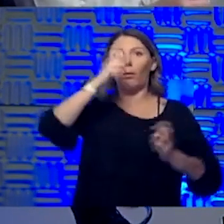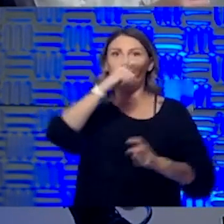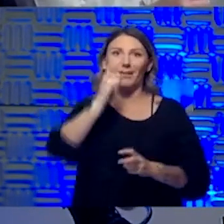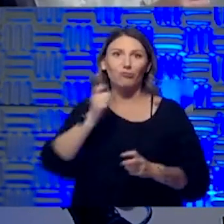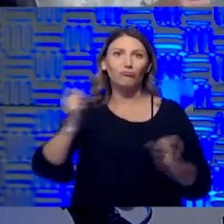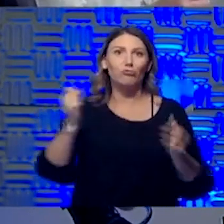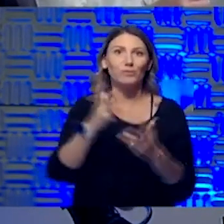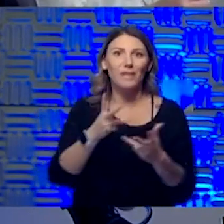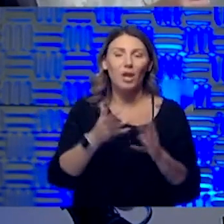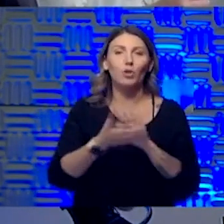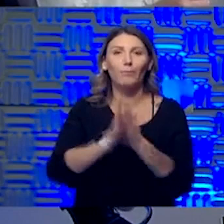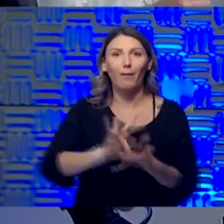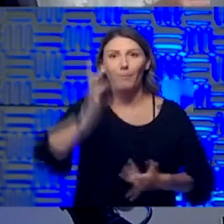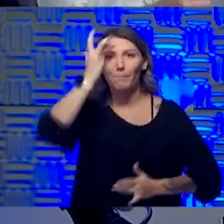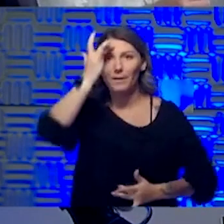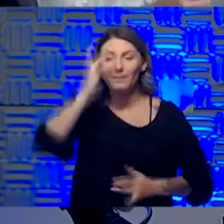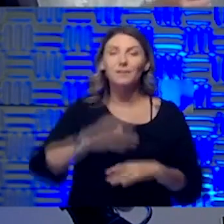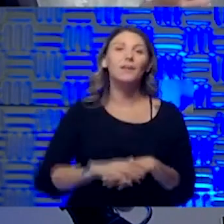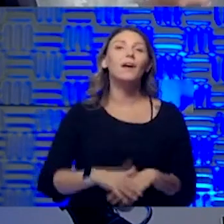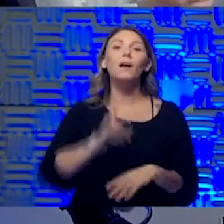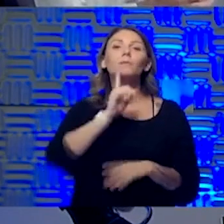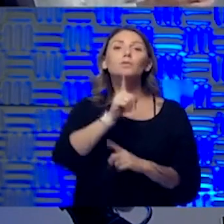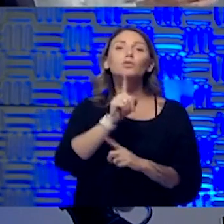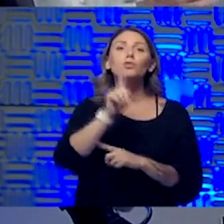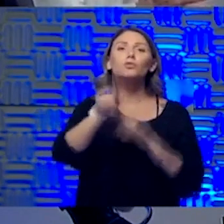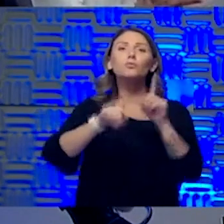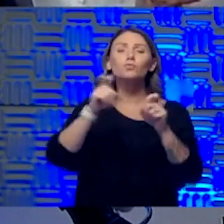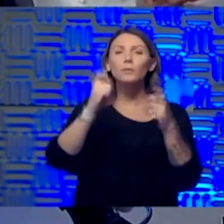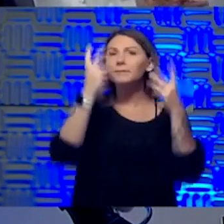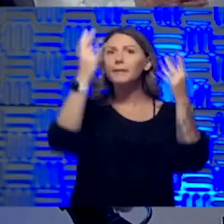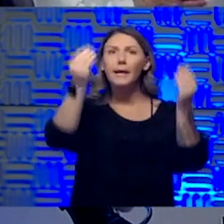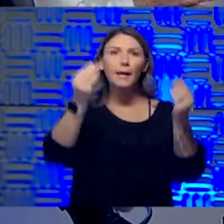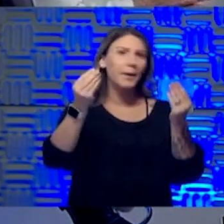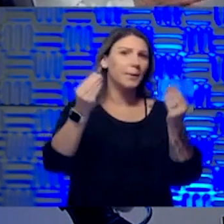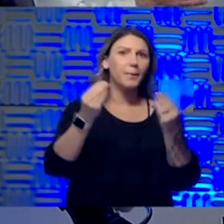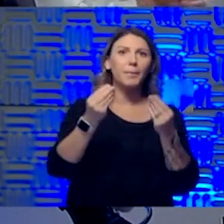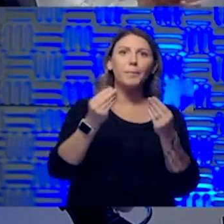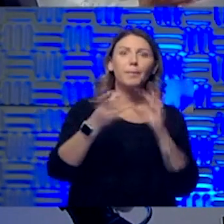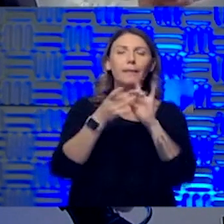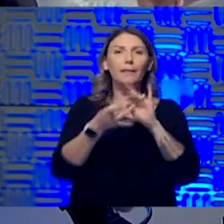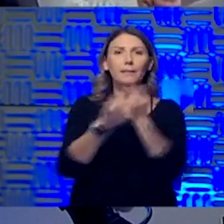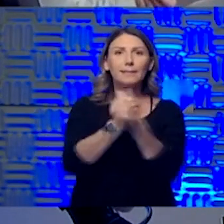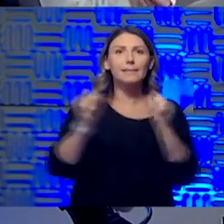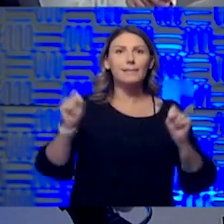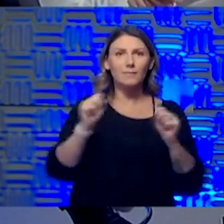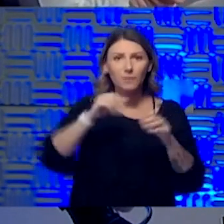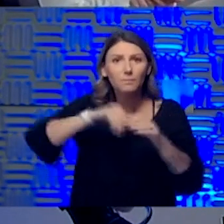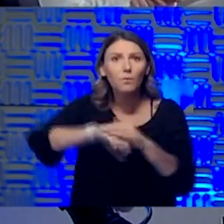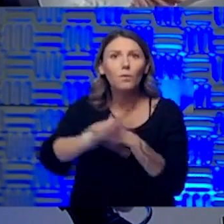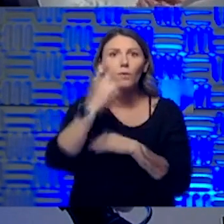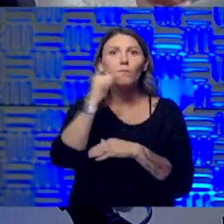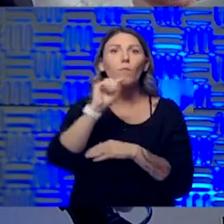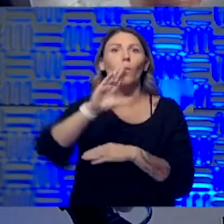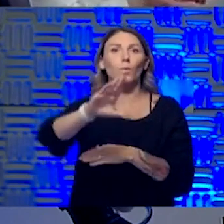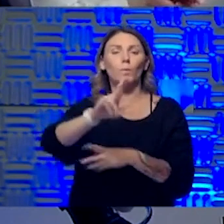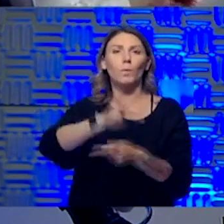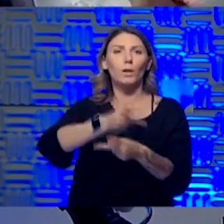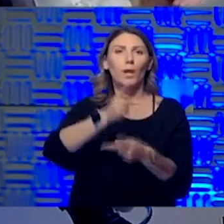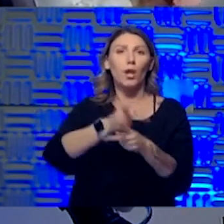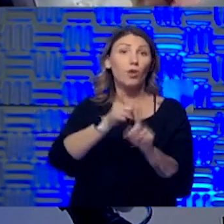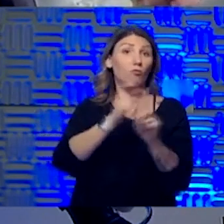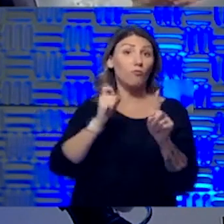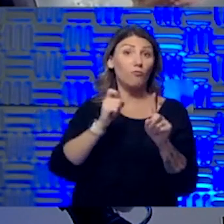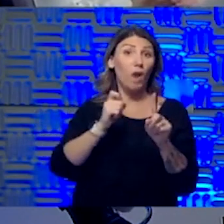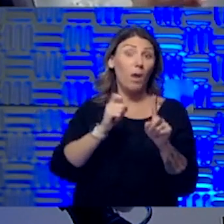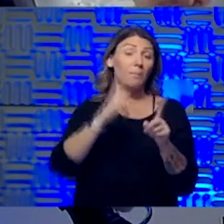So there, I'm sure there are going to be questions out there about the safety of coming to, to get care. Let's take those from our media or from our,